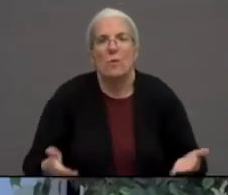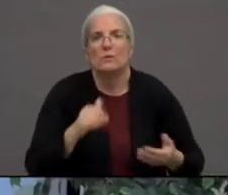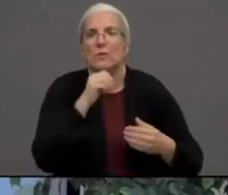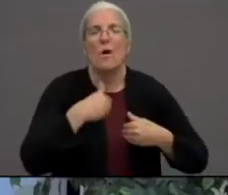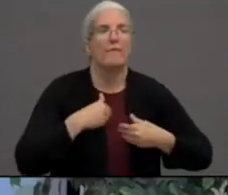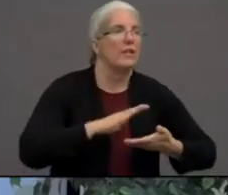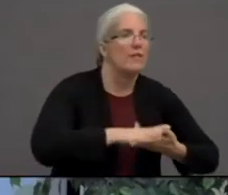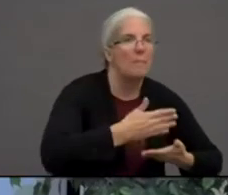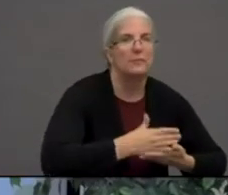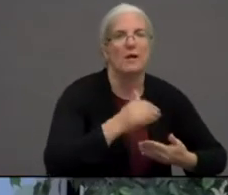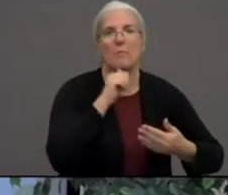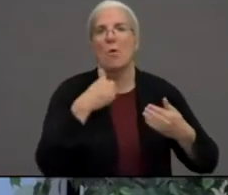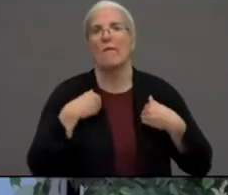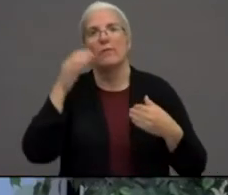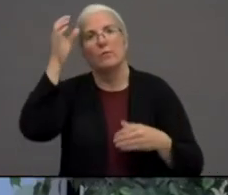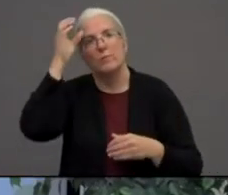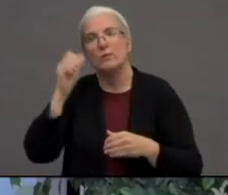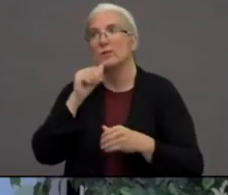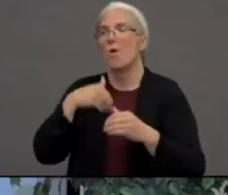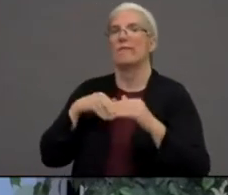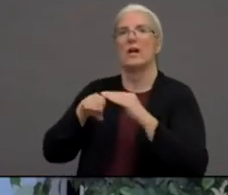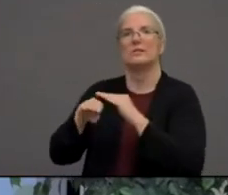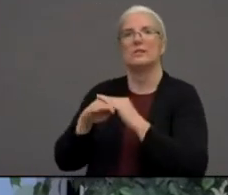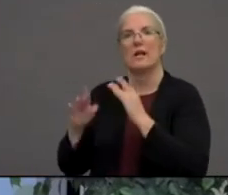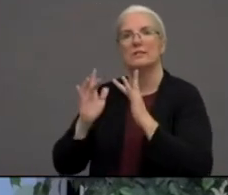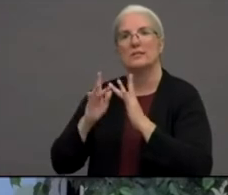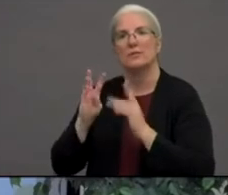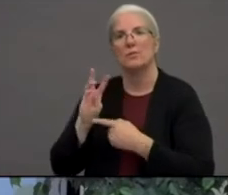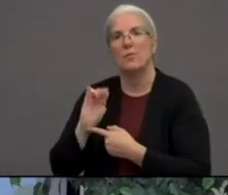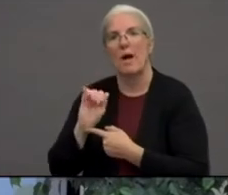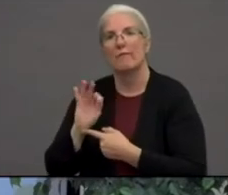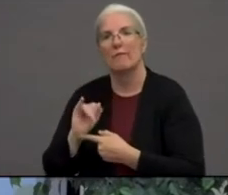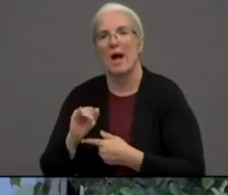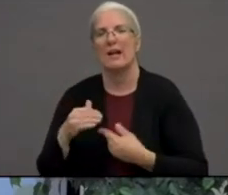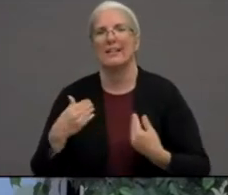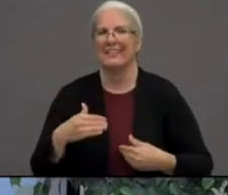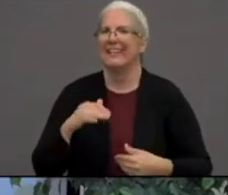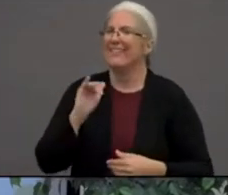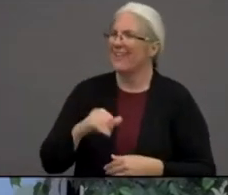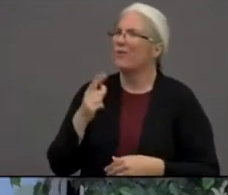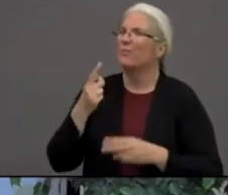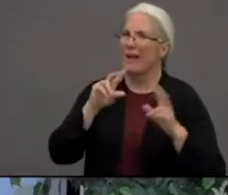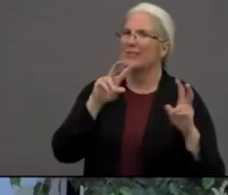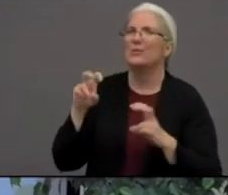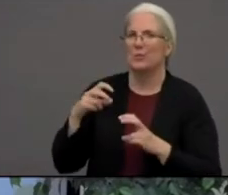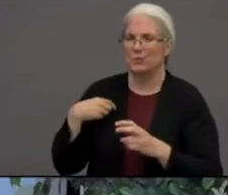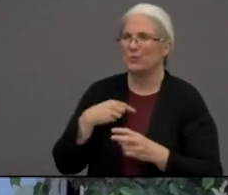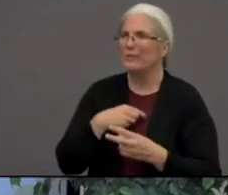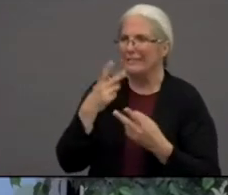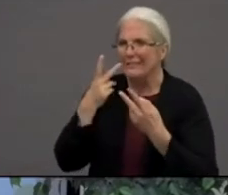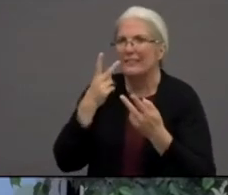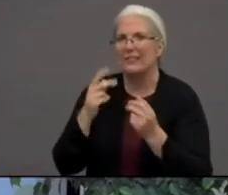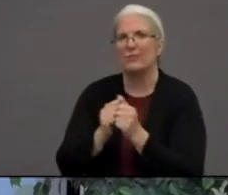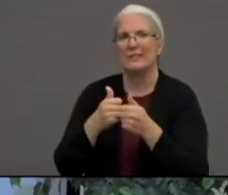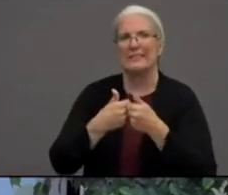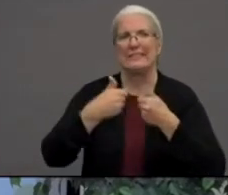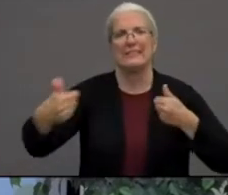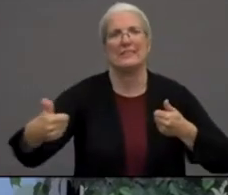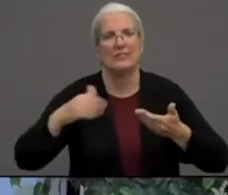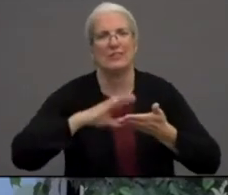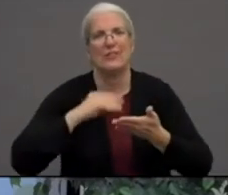was one of the issues with distant learning. Talk about some of the issues